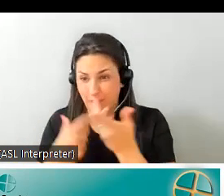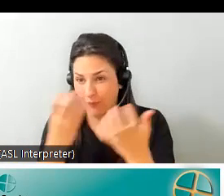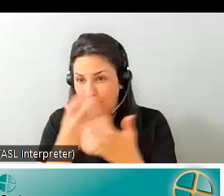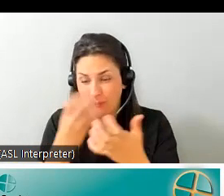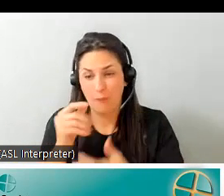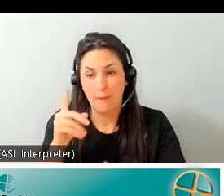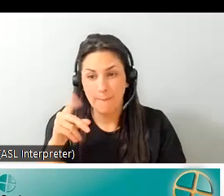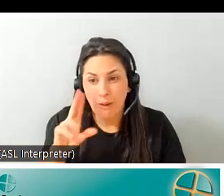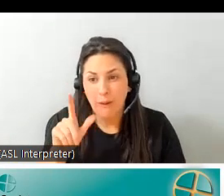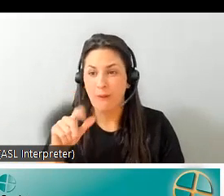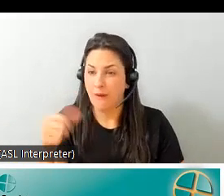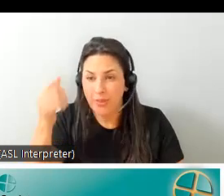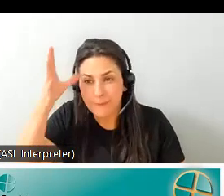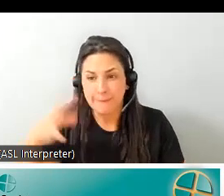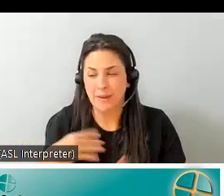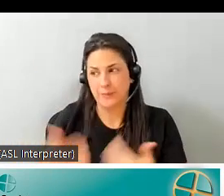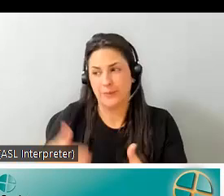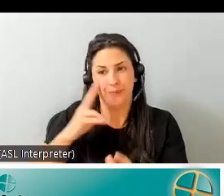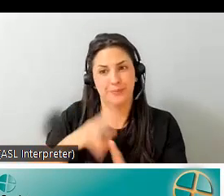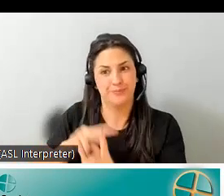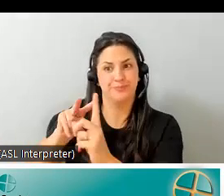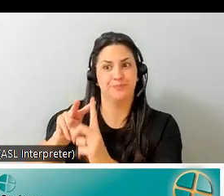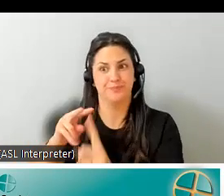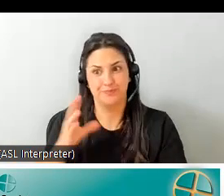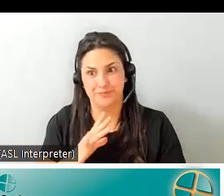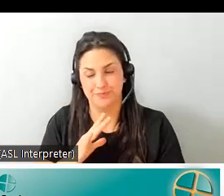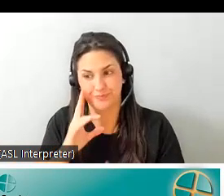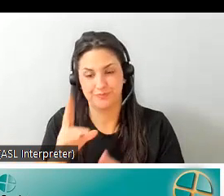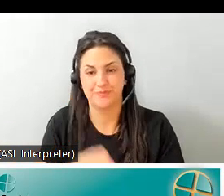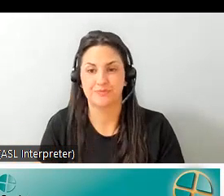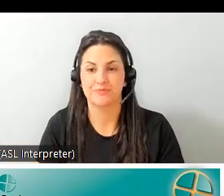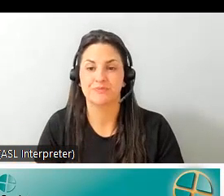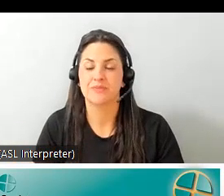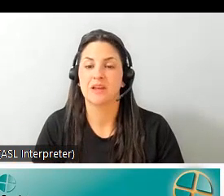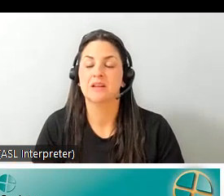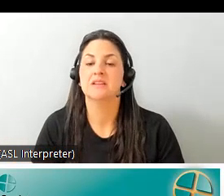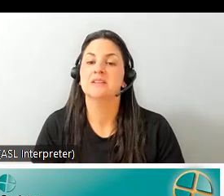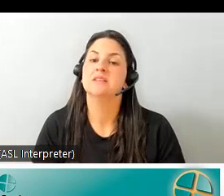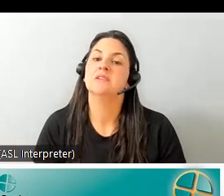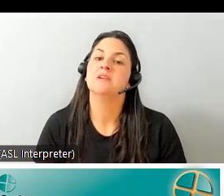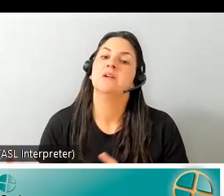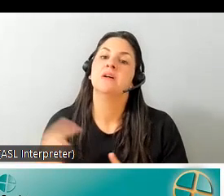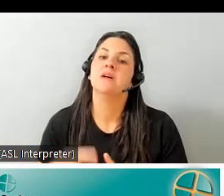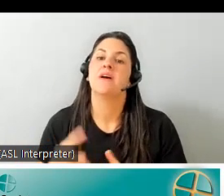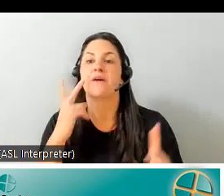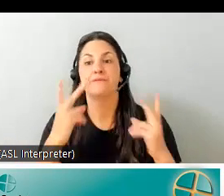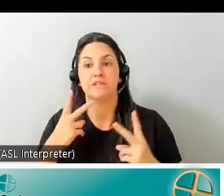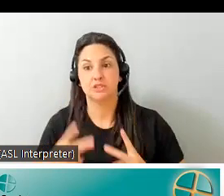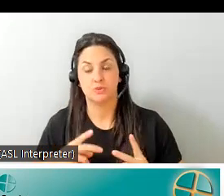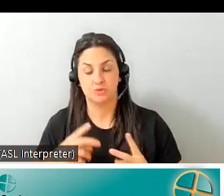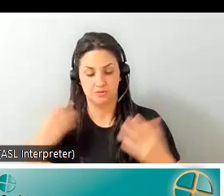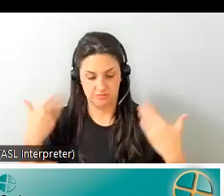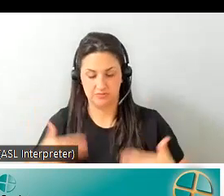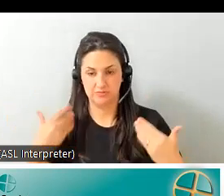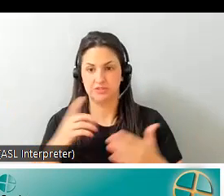those other guys i i really look up to uh so i'm circling back to the visual description uh